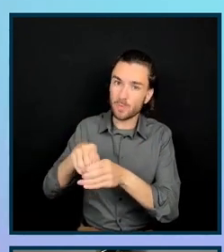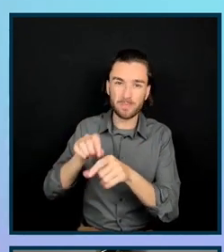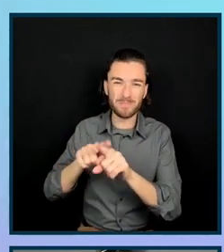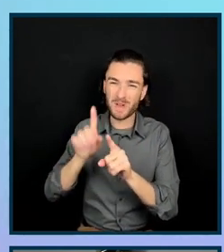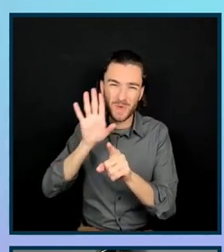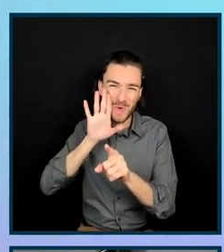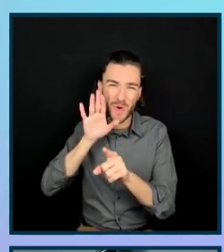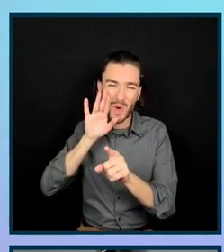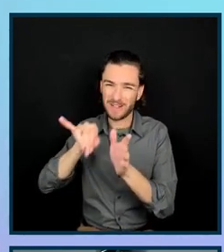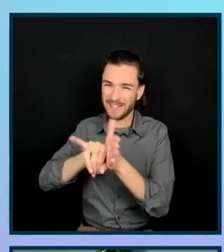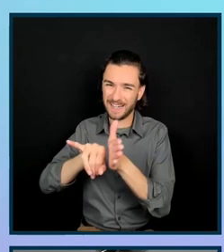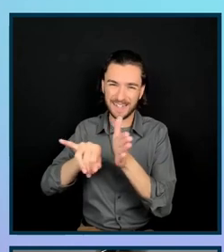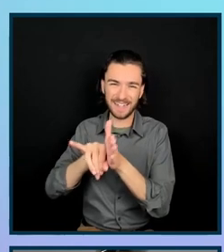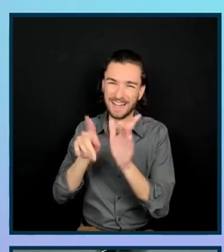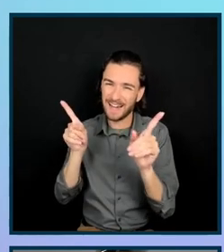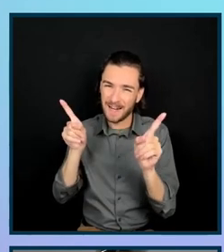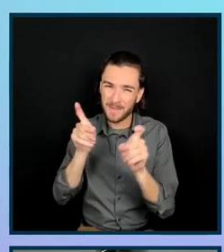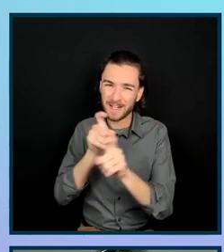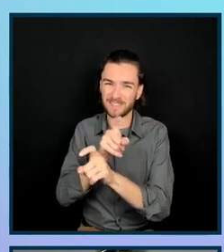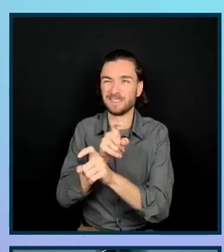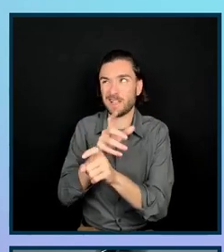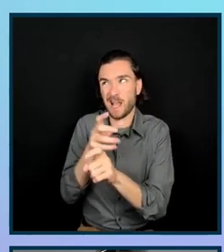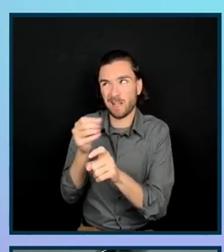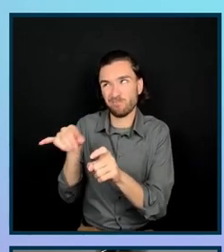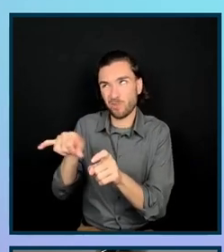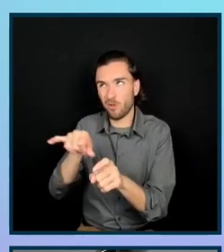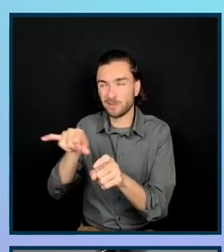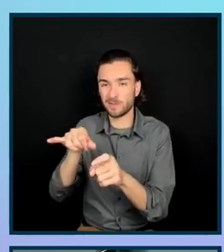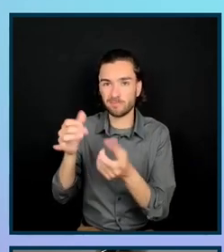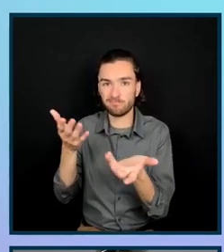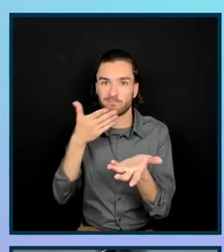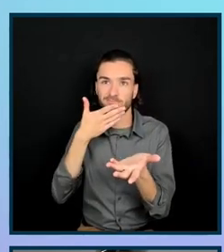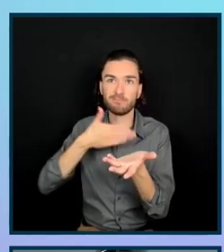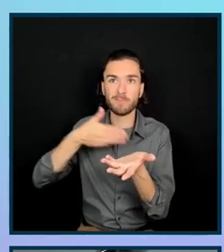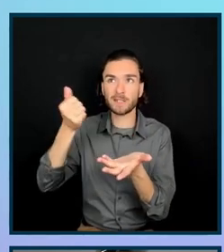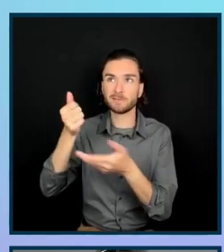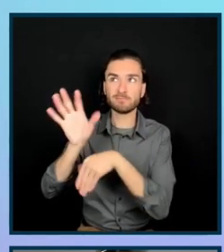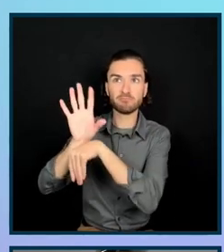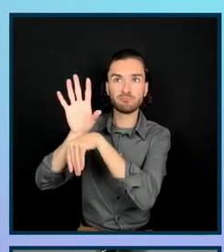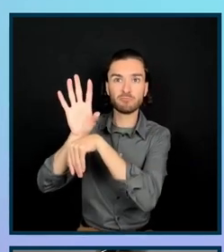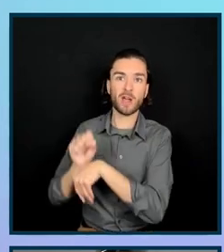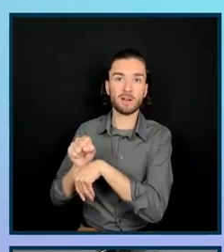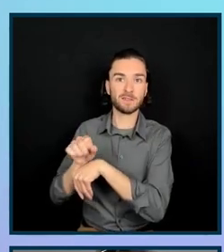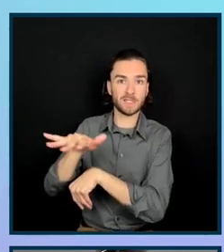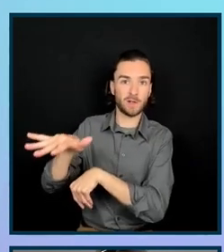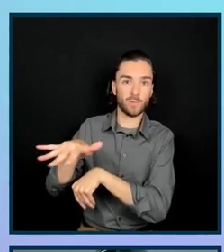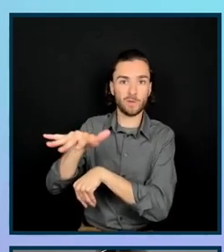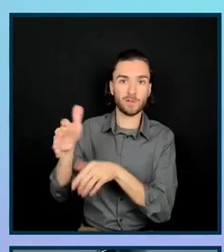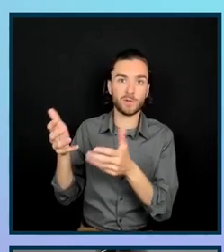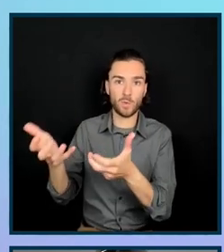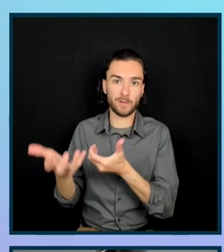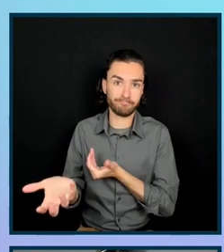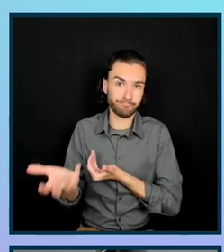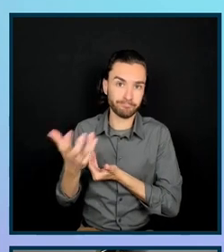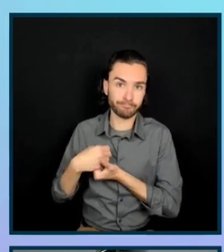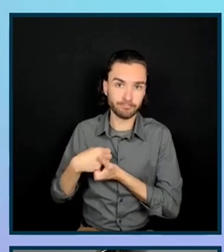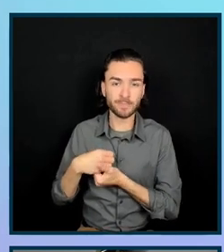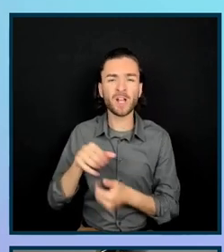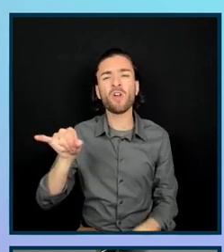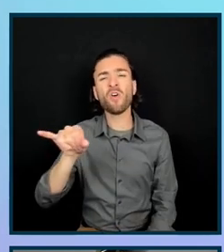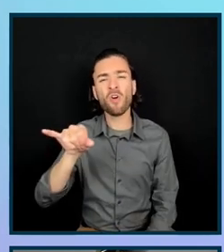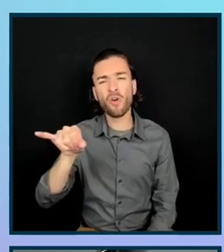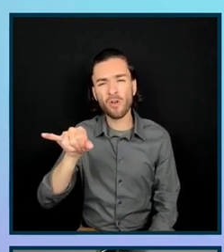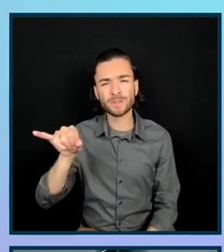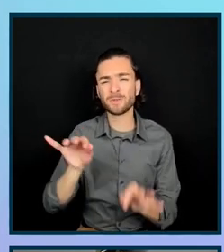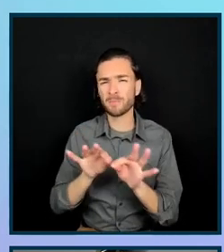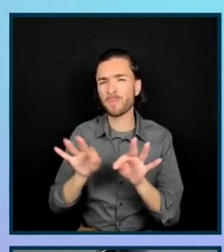And this just is, in general, just in line with the best inclusive practices out there. So also, we also wanted to make sure